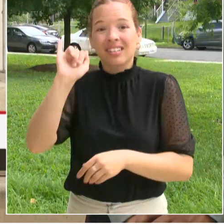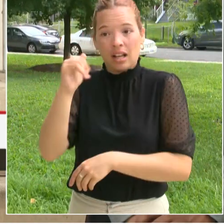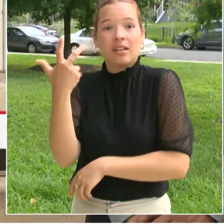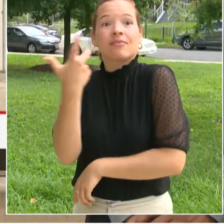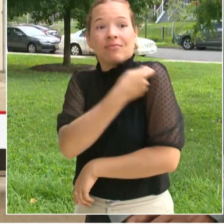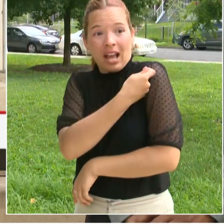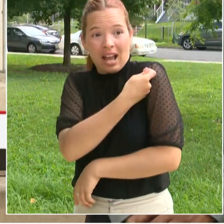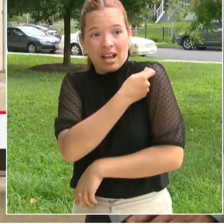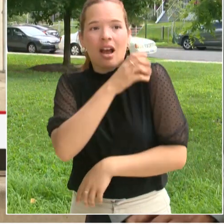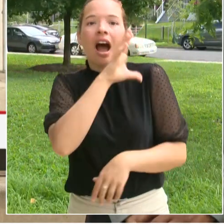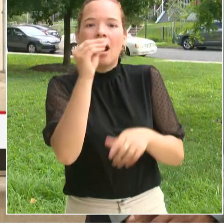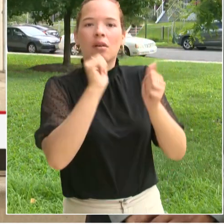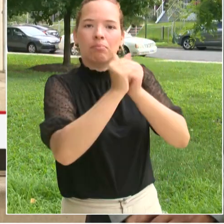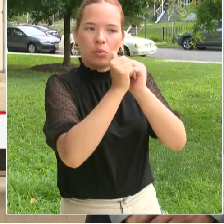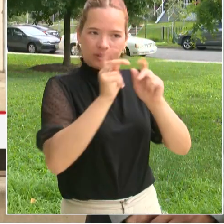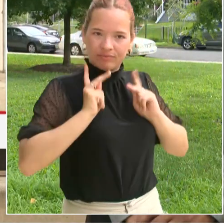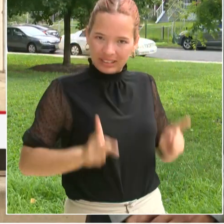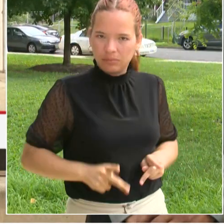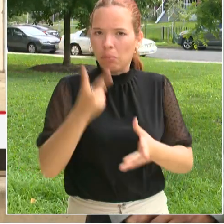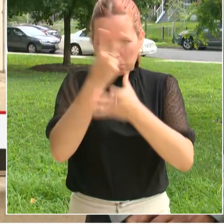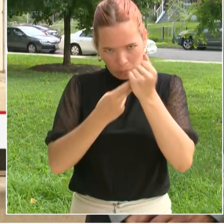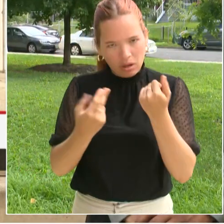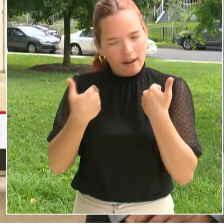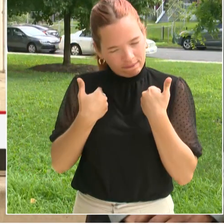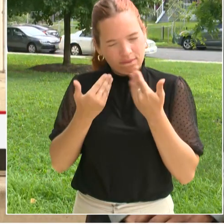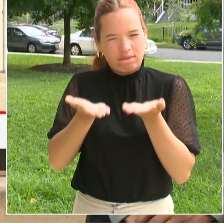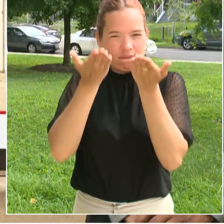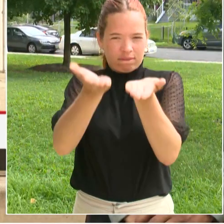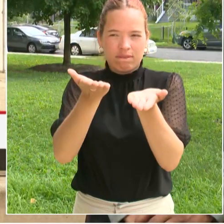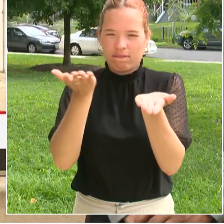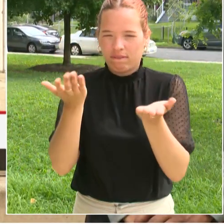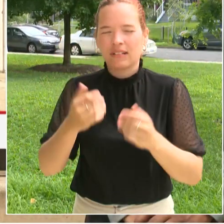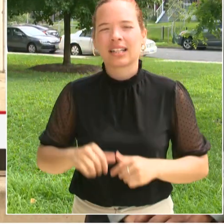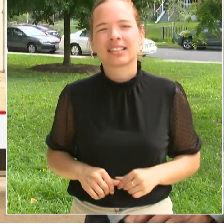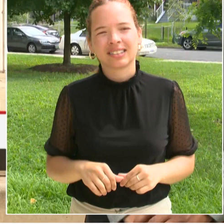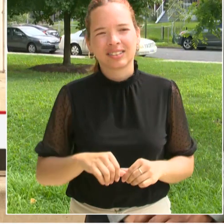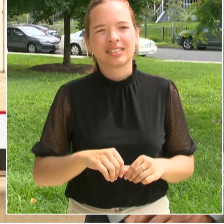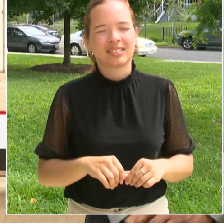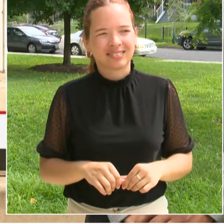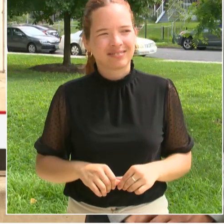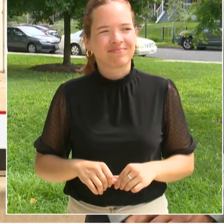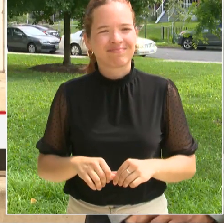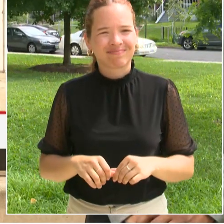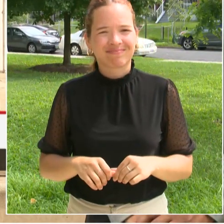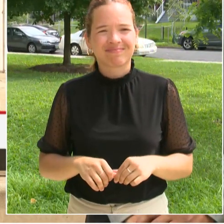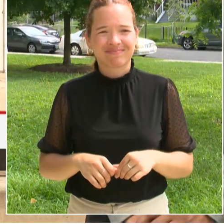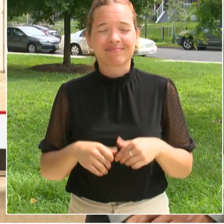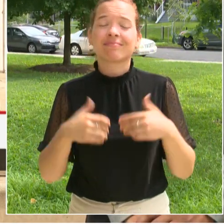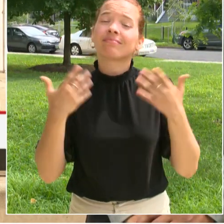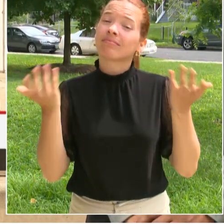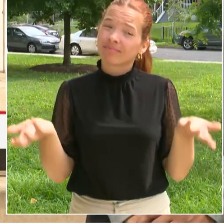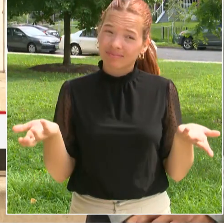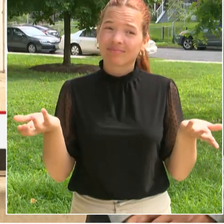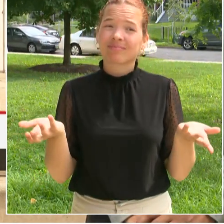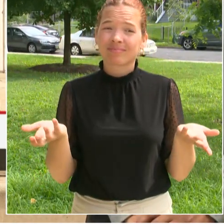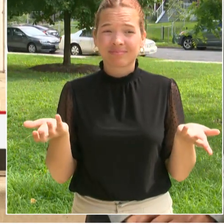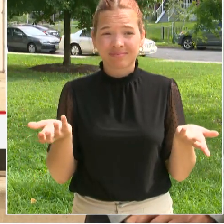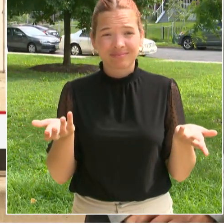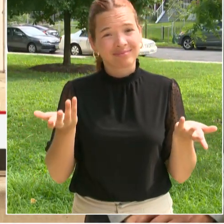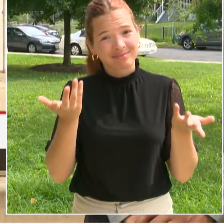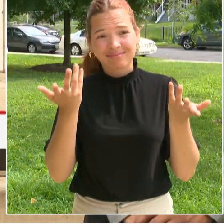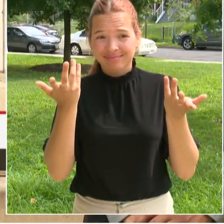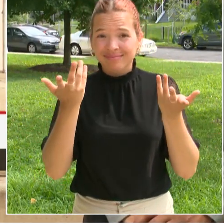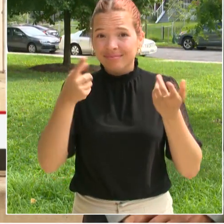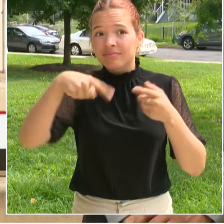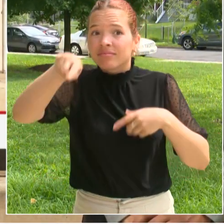so the older kids can come in and get a physical exam and get ready for sports as well. I